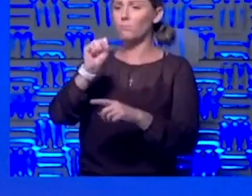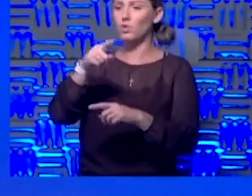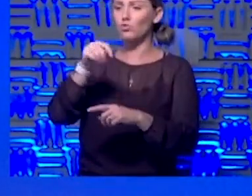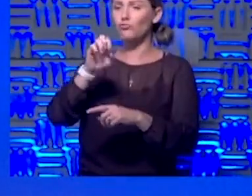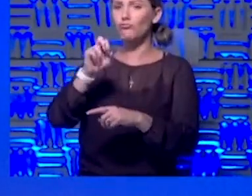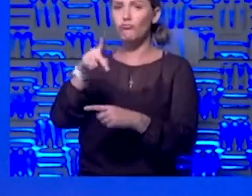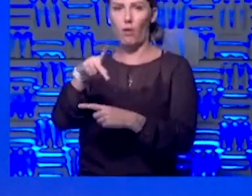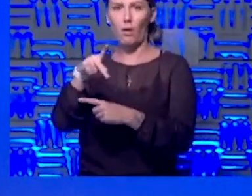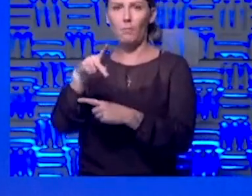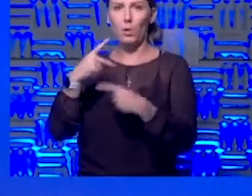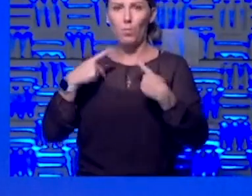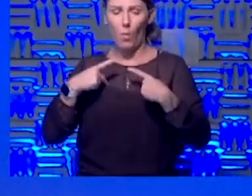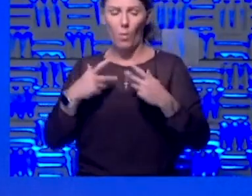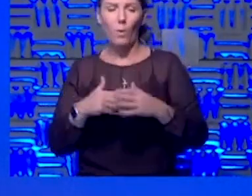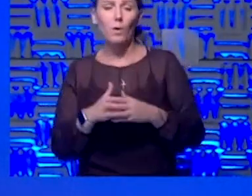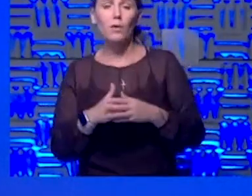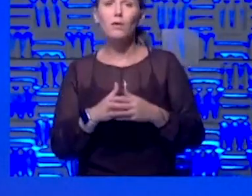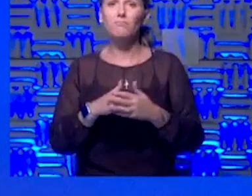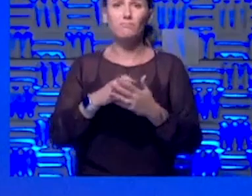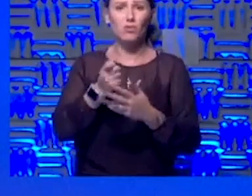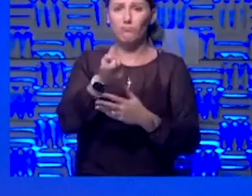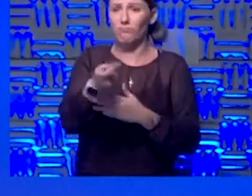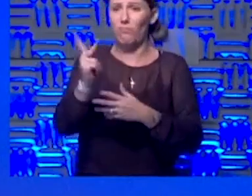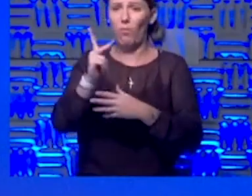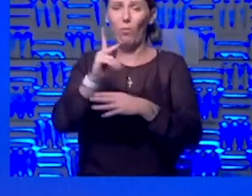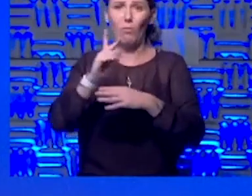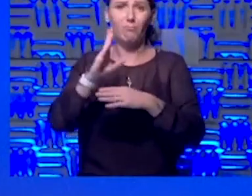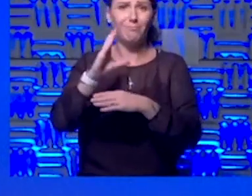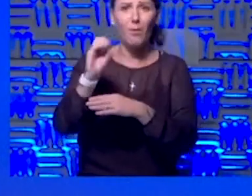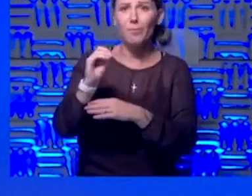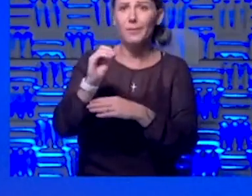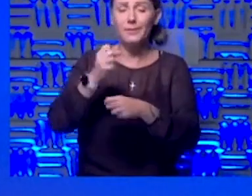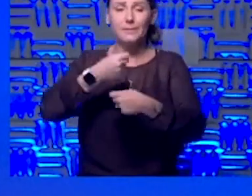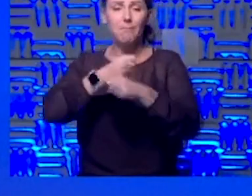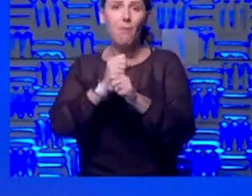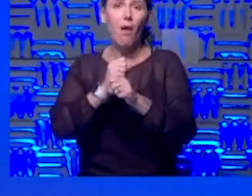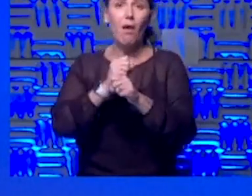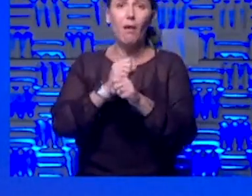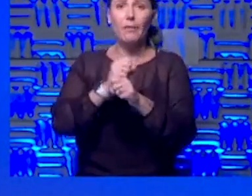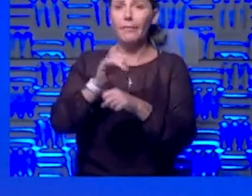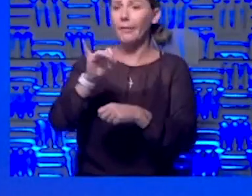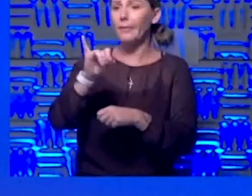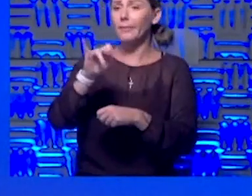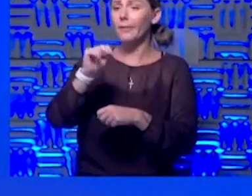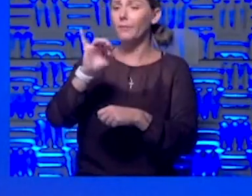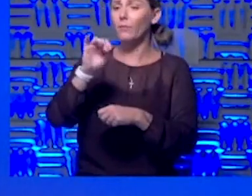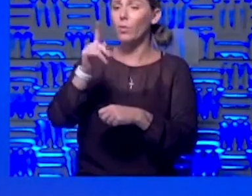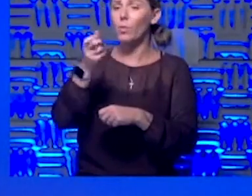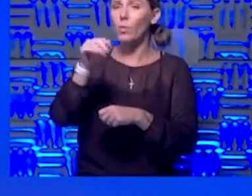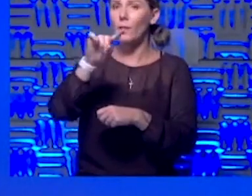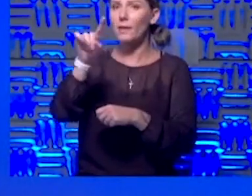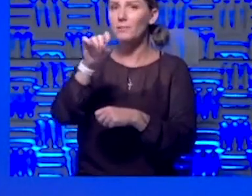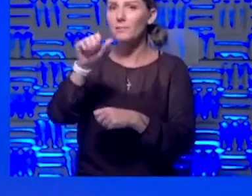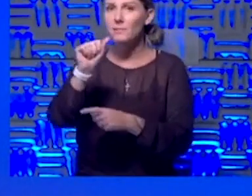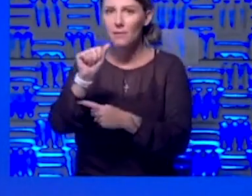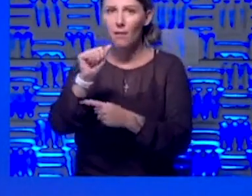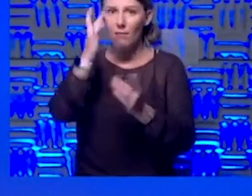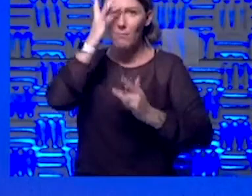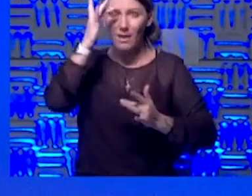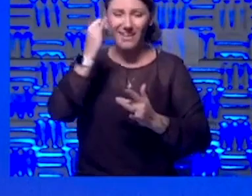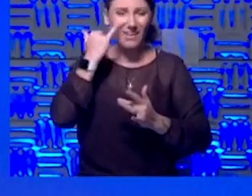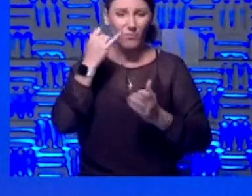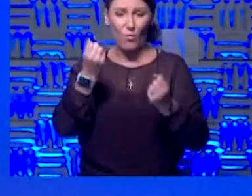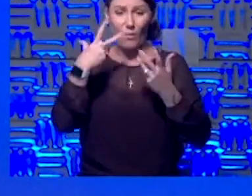that there are several different companies that make influenza vaccine. So this is nothing new. And hopefully, if you do have these multiple